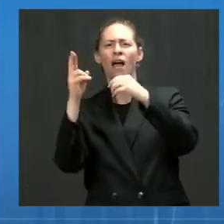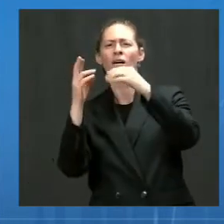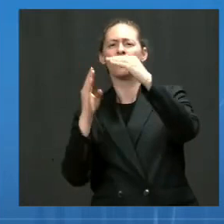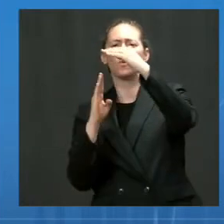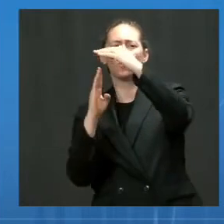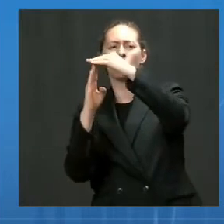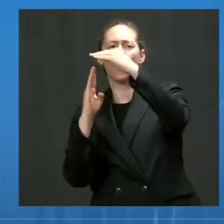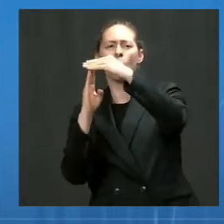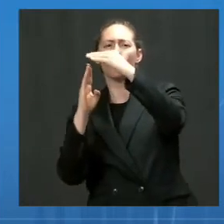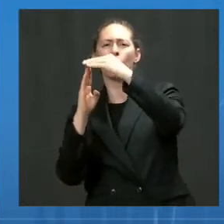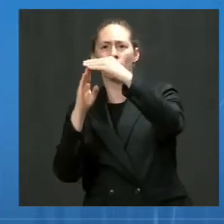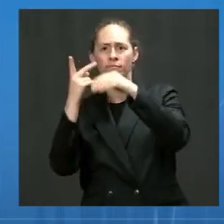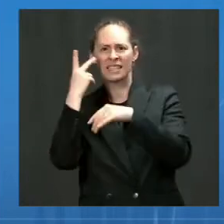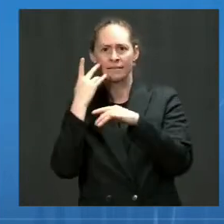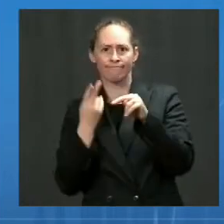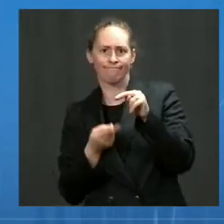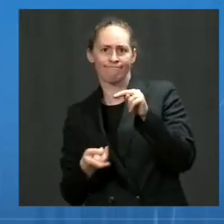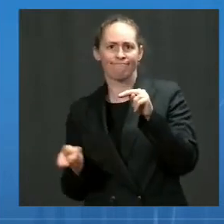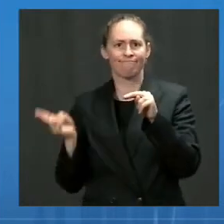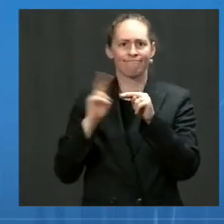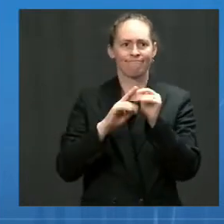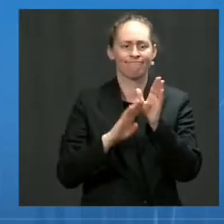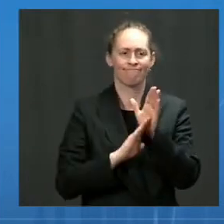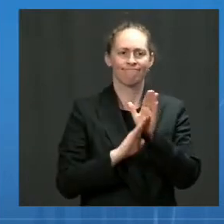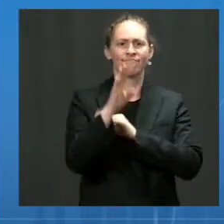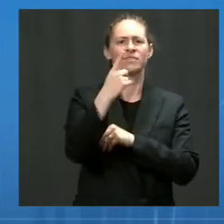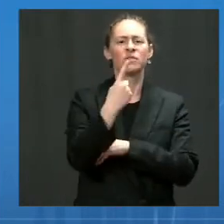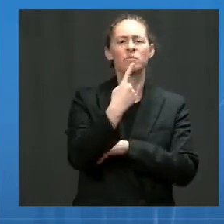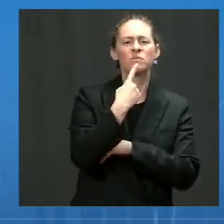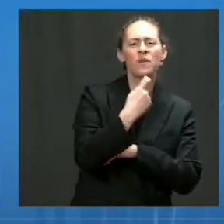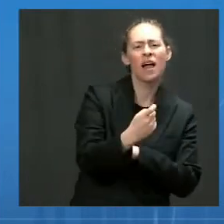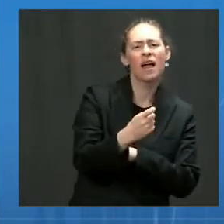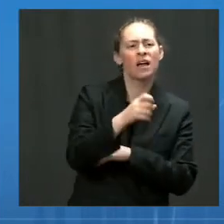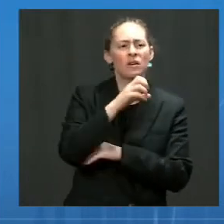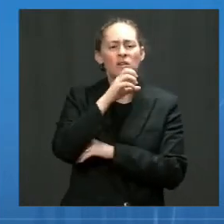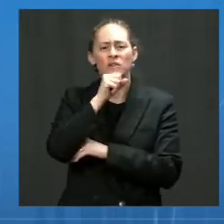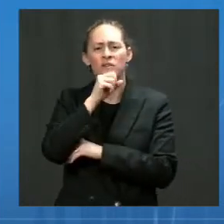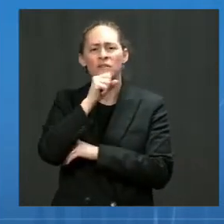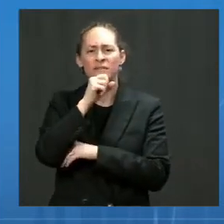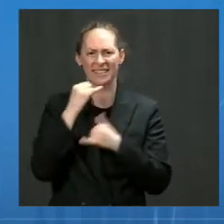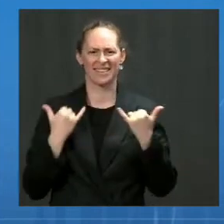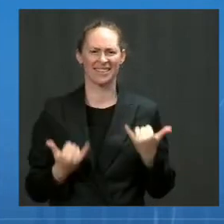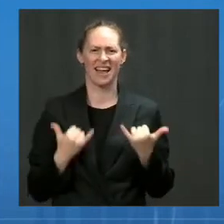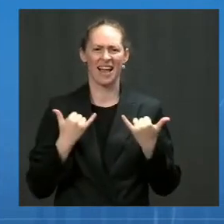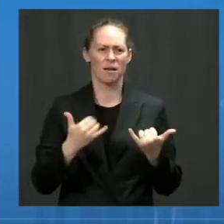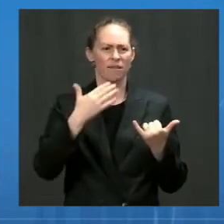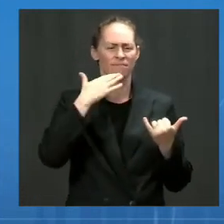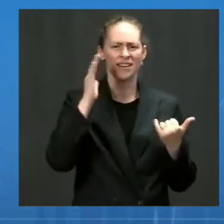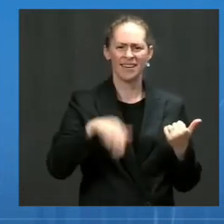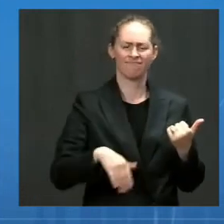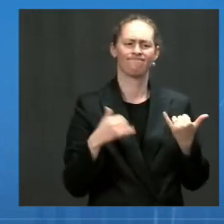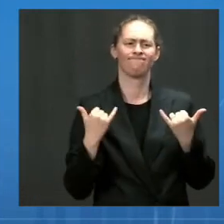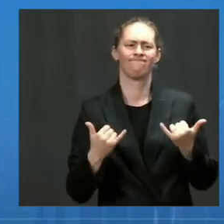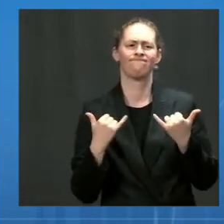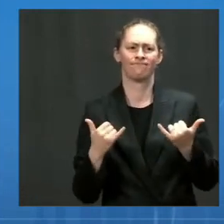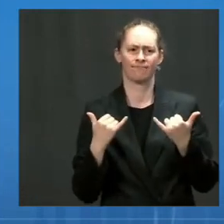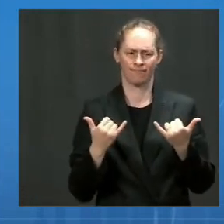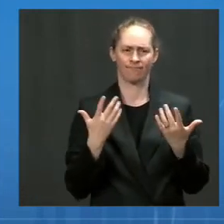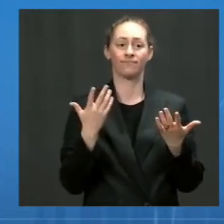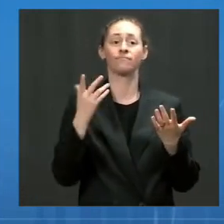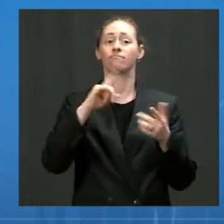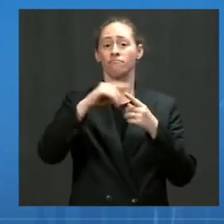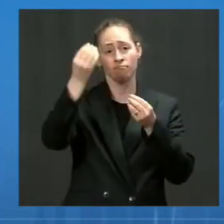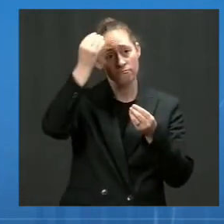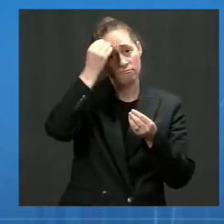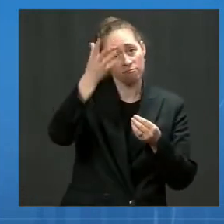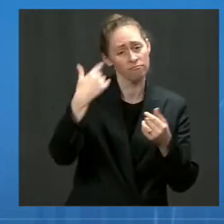growth in cases where the red and orange are again increasing. So while we are in a far better position than we were in